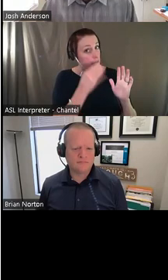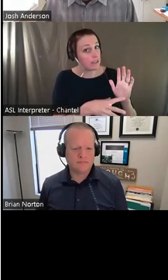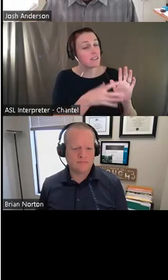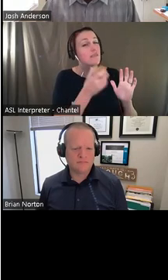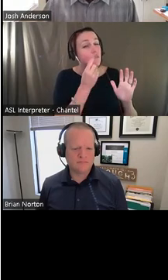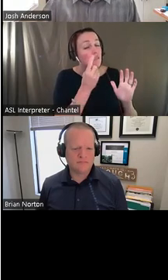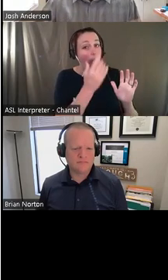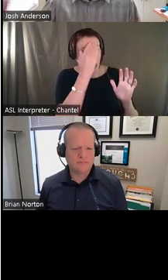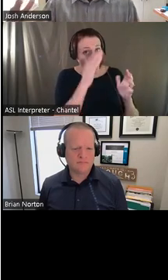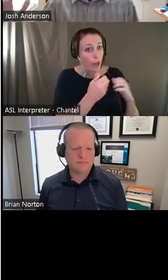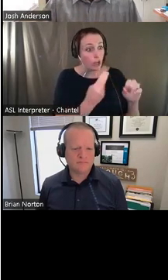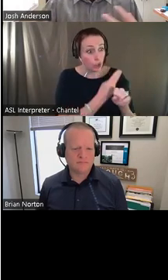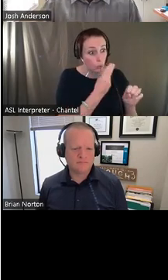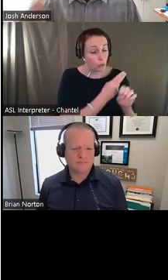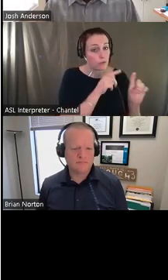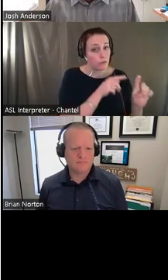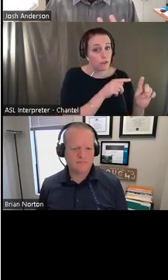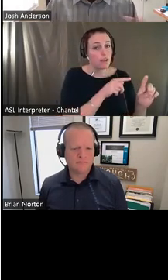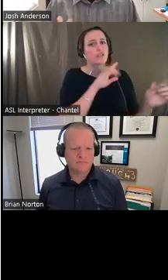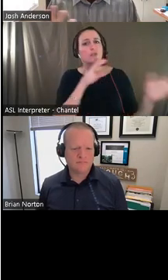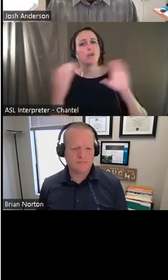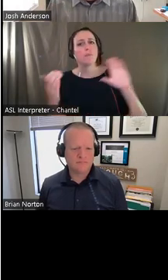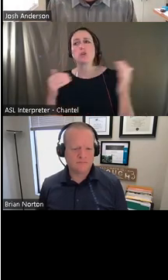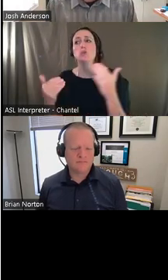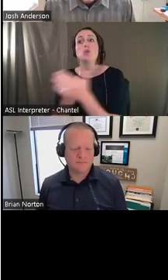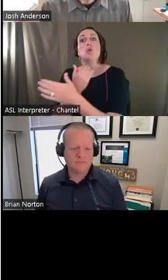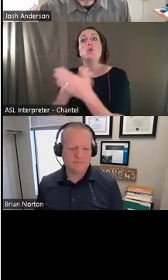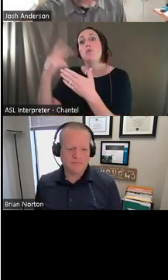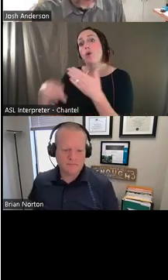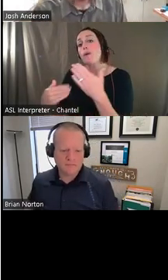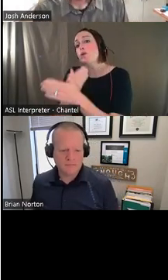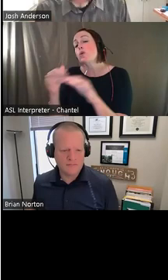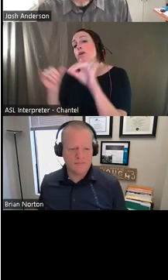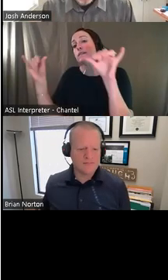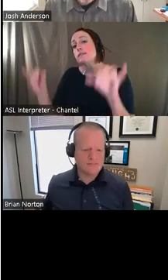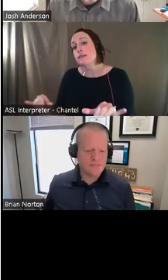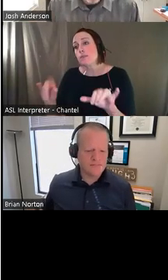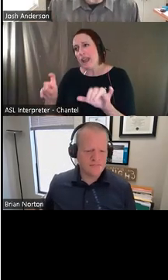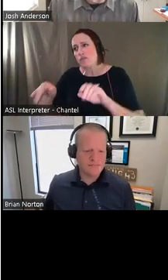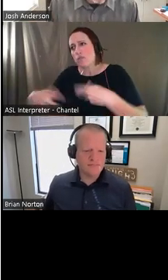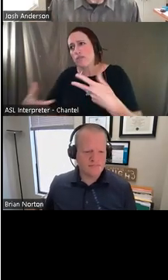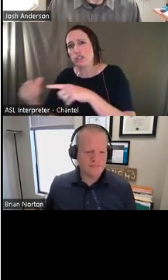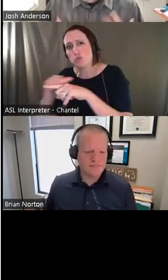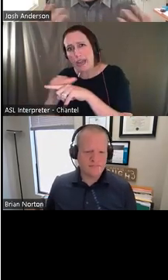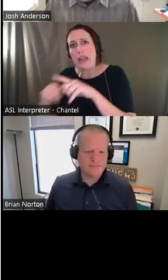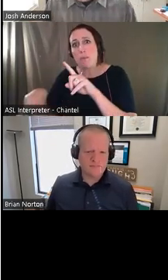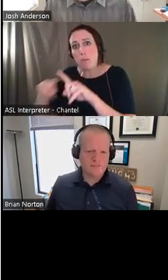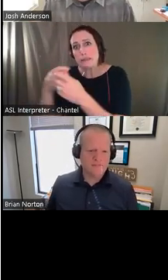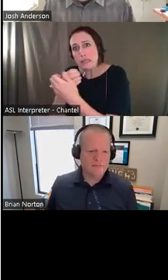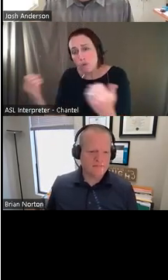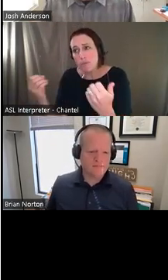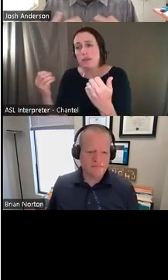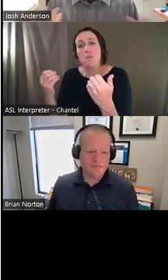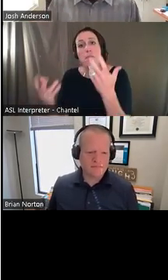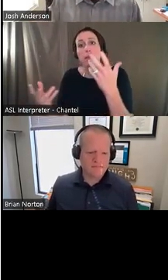the other system more expensive. So even considering those, even going on and getting quotes as a provider, at least here in